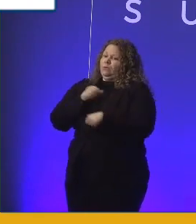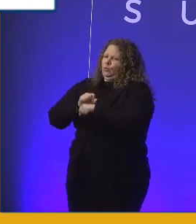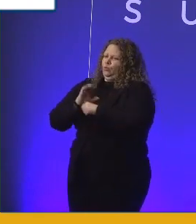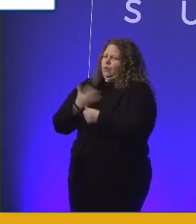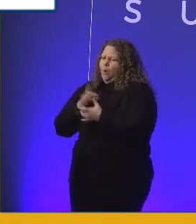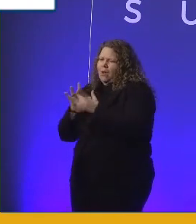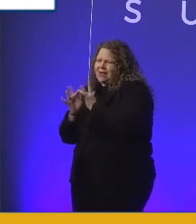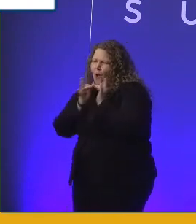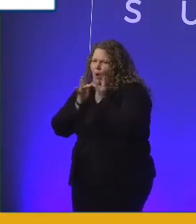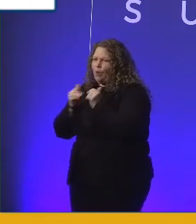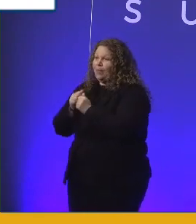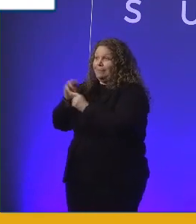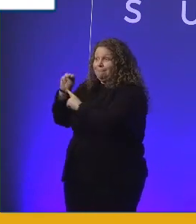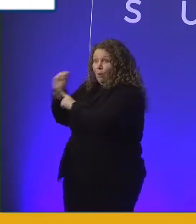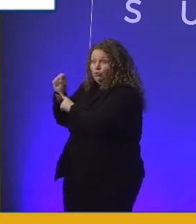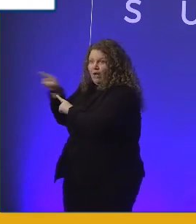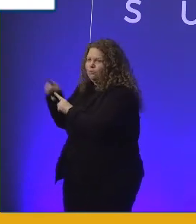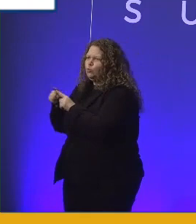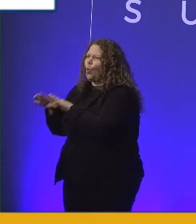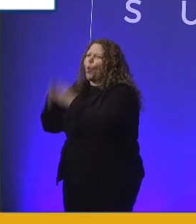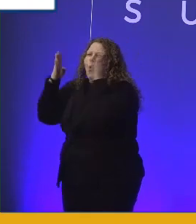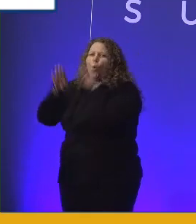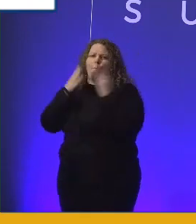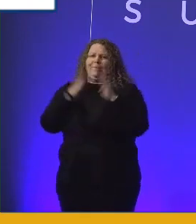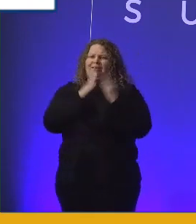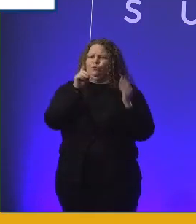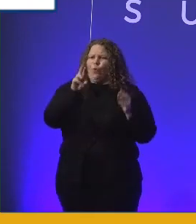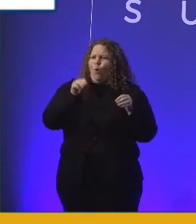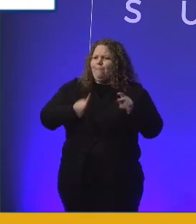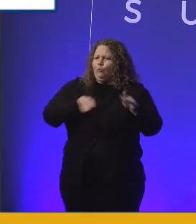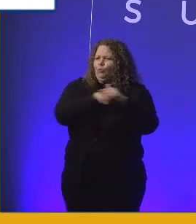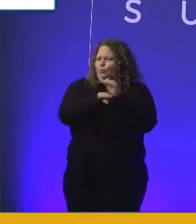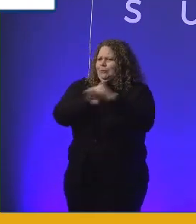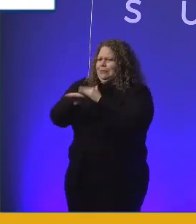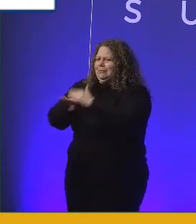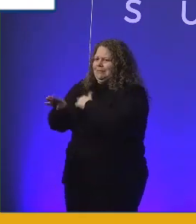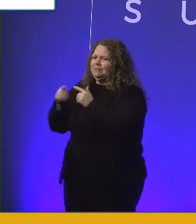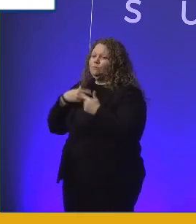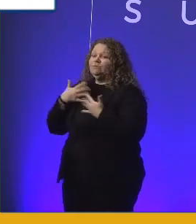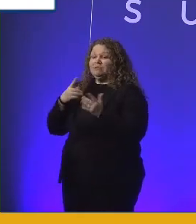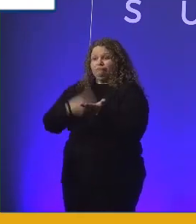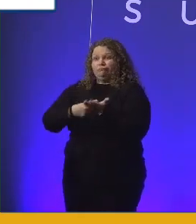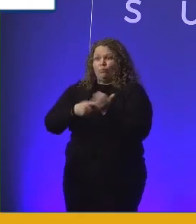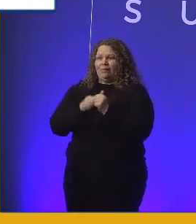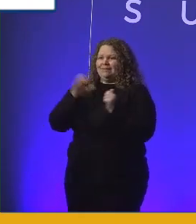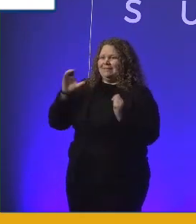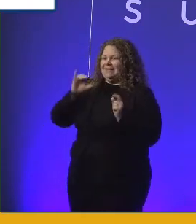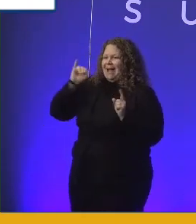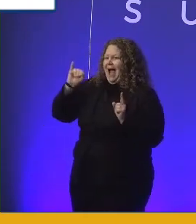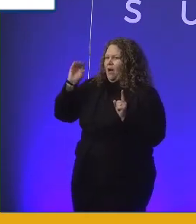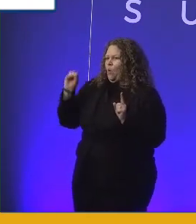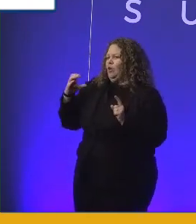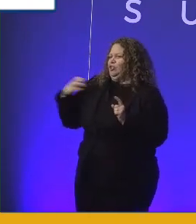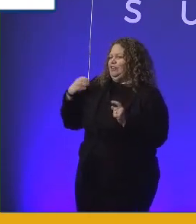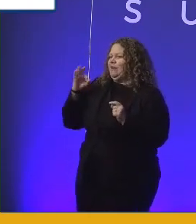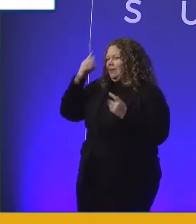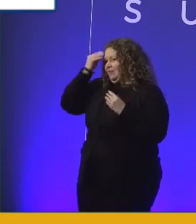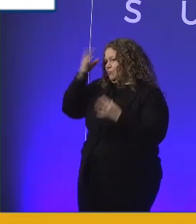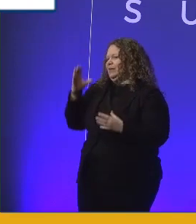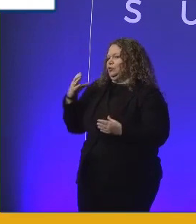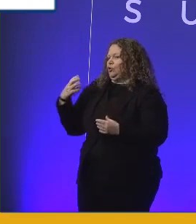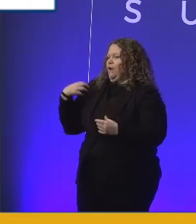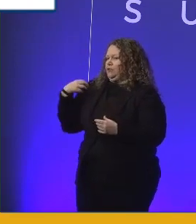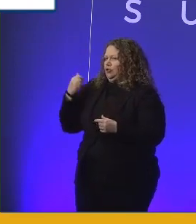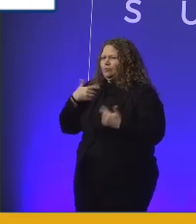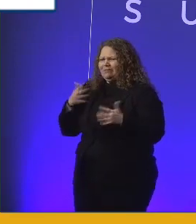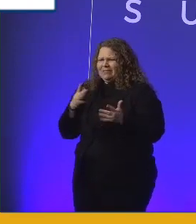doors. I spend far too much of my time speaking to CIOs who don't understand what disability is and want to, but need some help. And I think